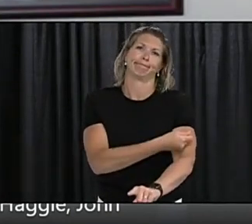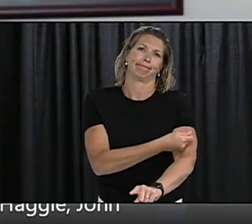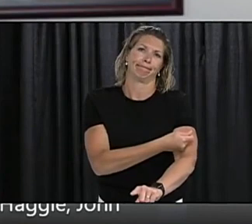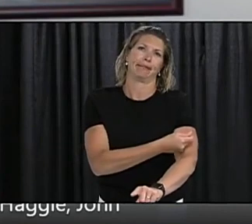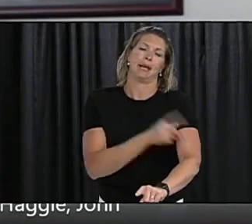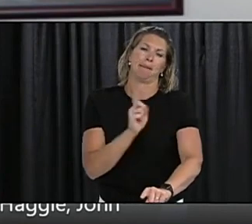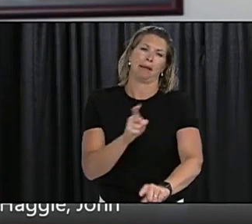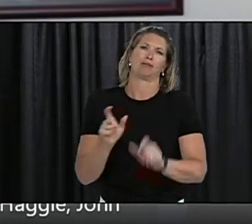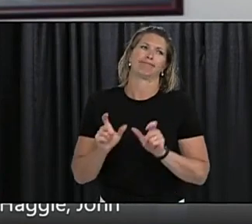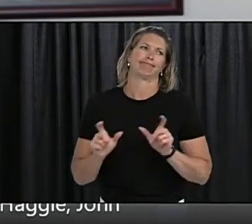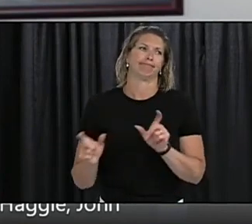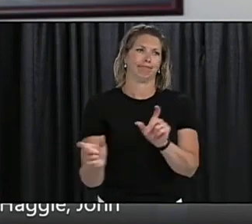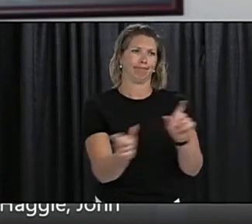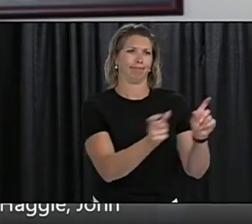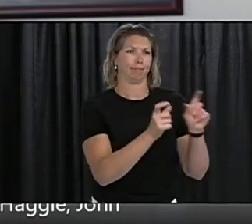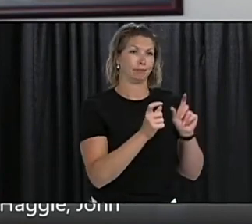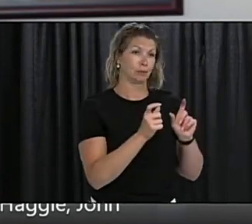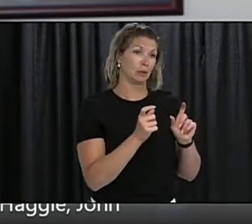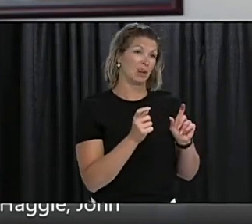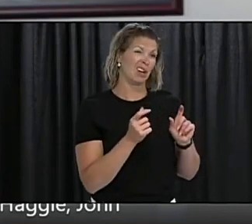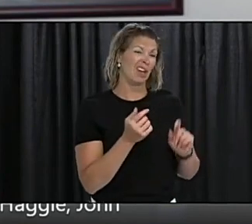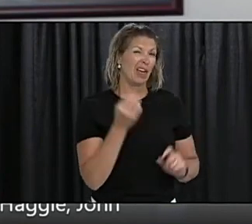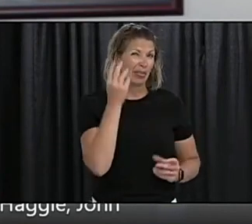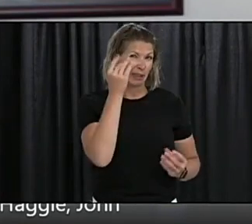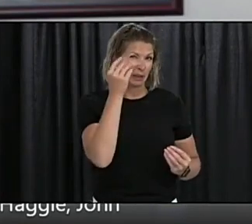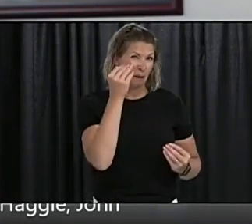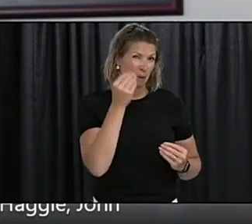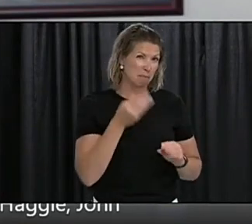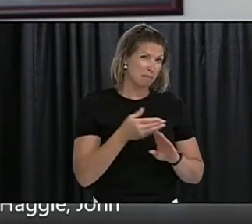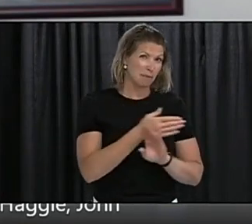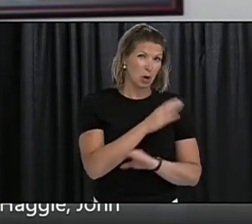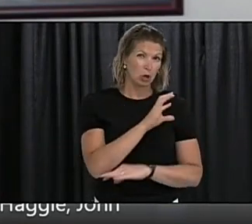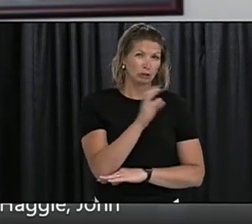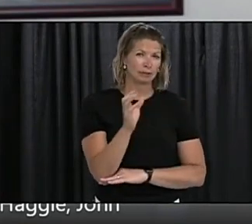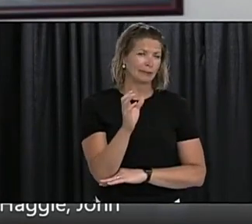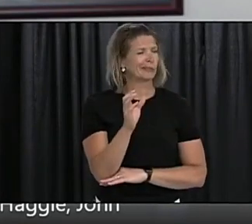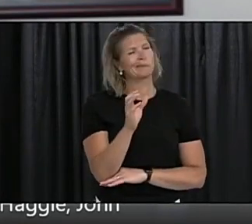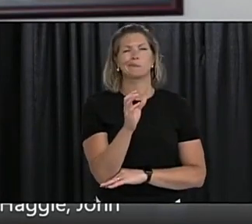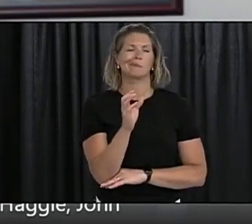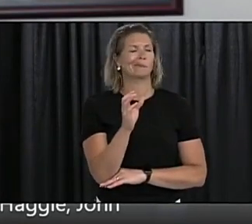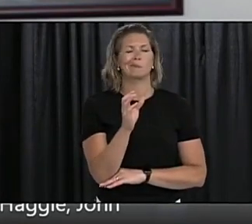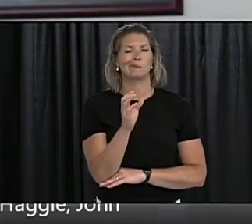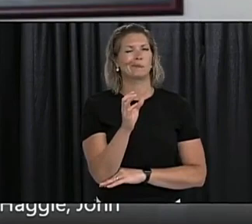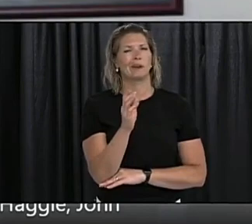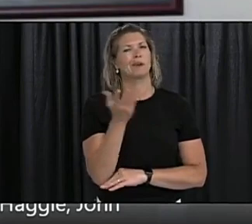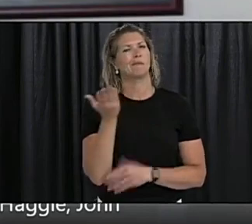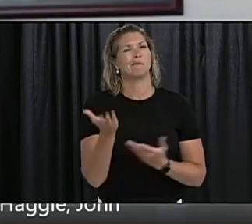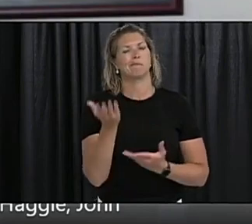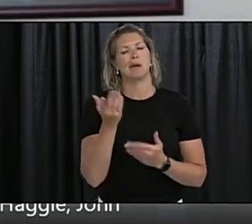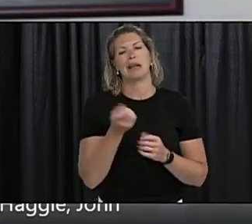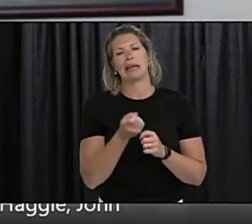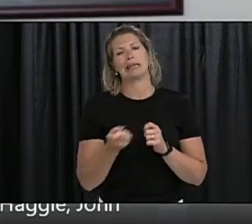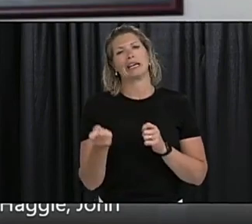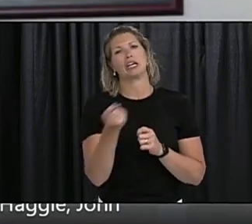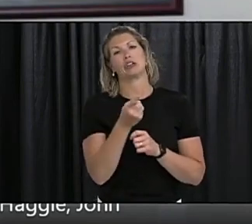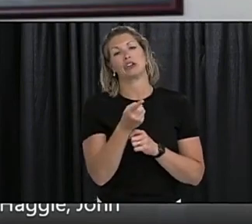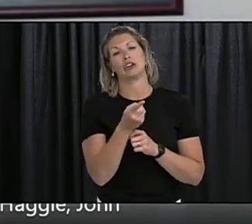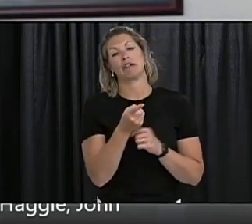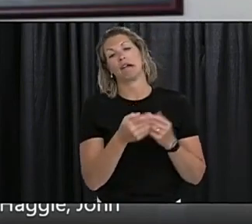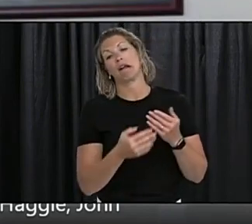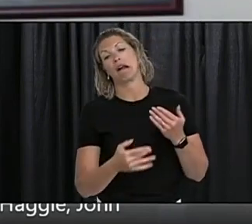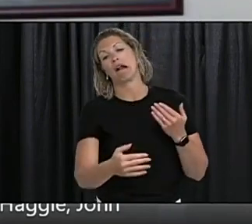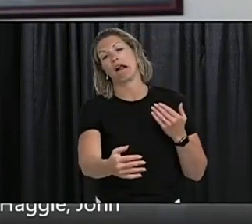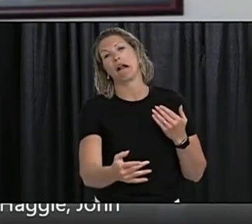circumstances, is unlikely to be this year and will be well into next year before we have that widely